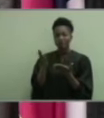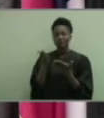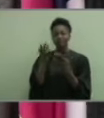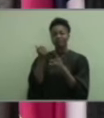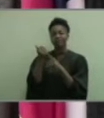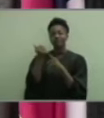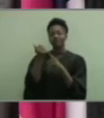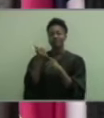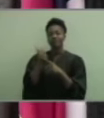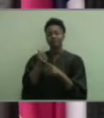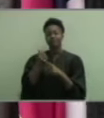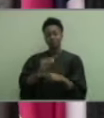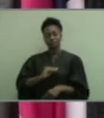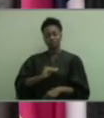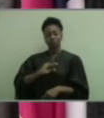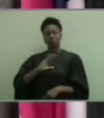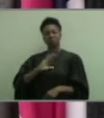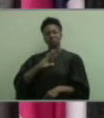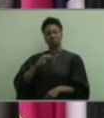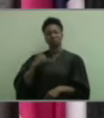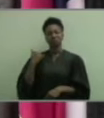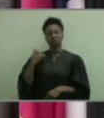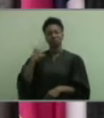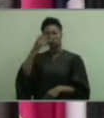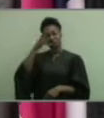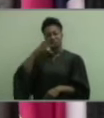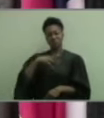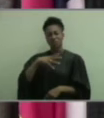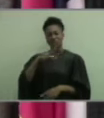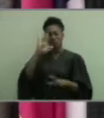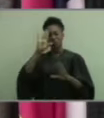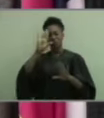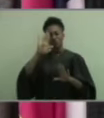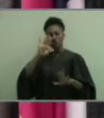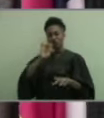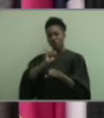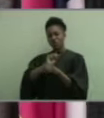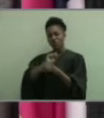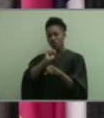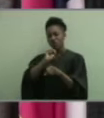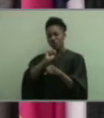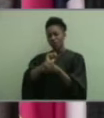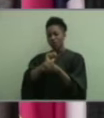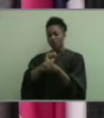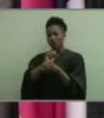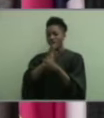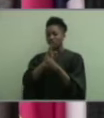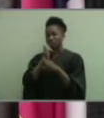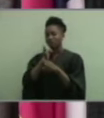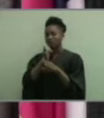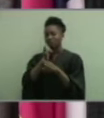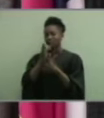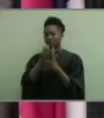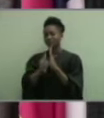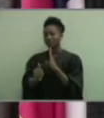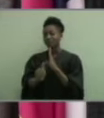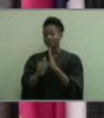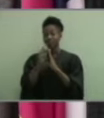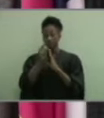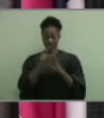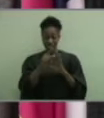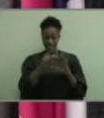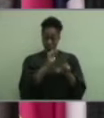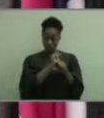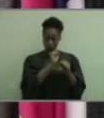himself as a mature young man with an immense work ethic. He took the most rigorous courses available, either at the honors